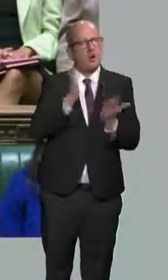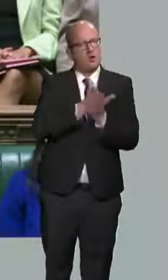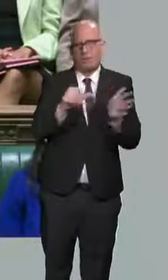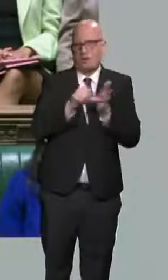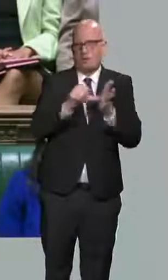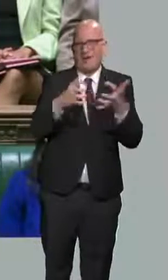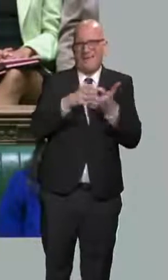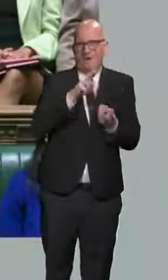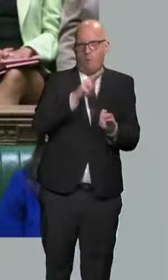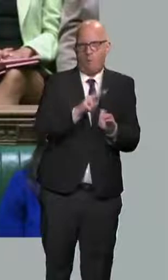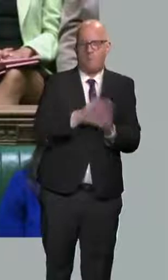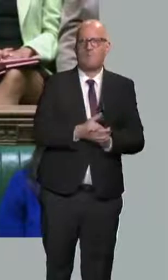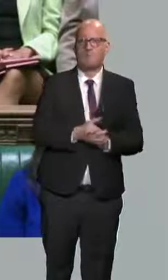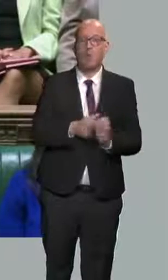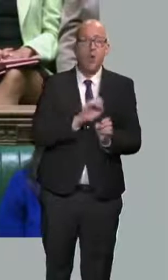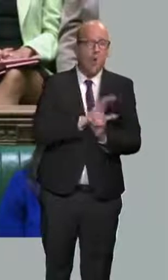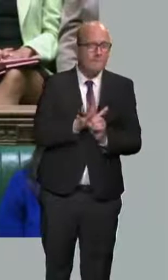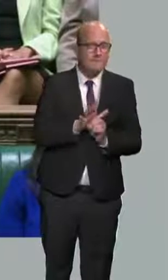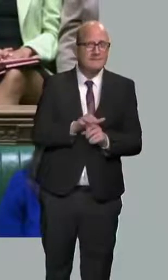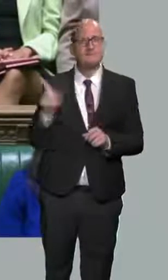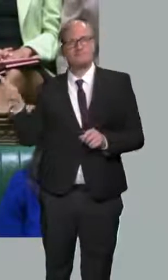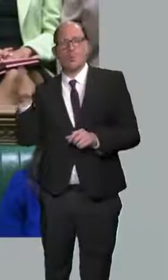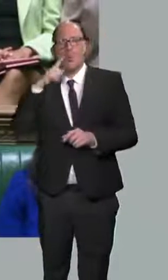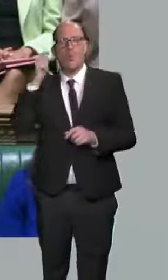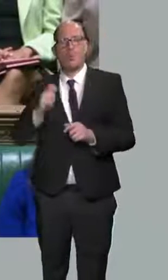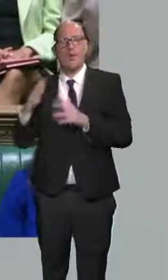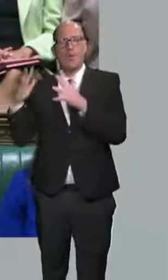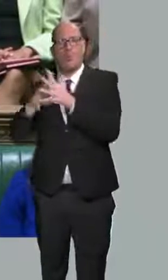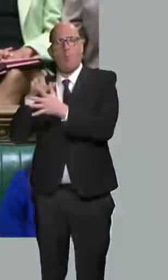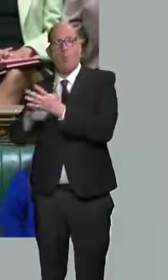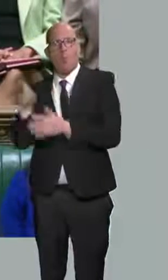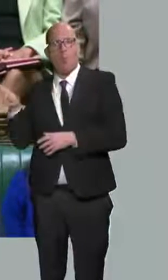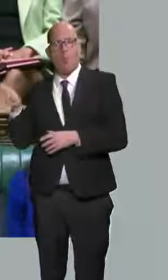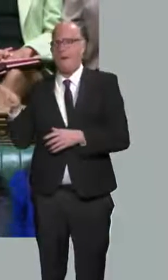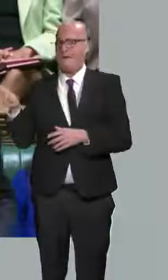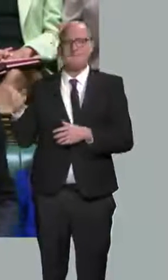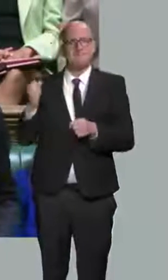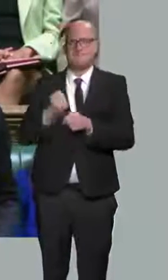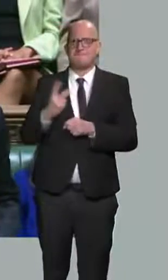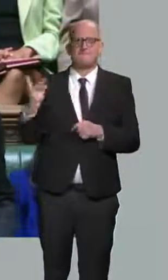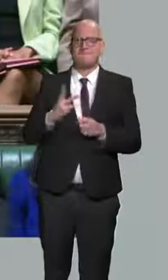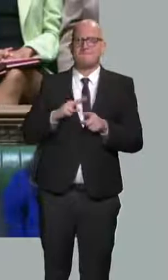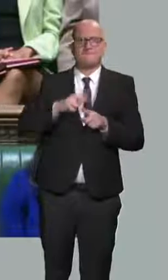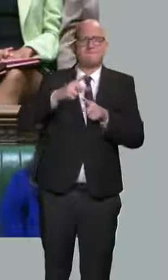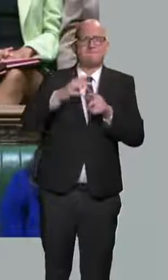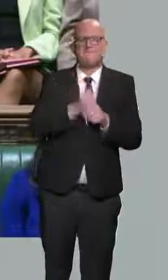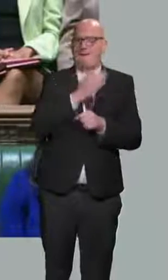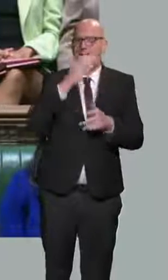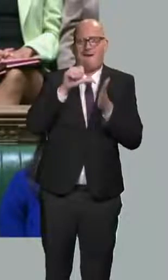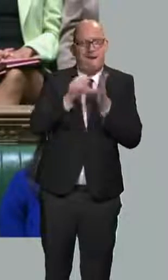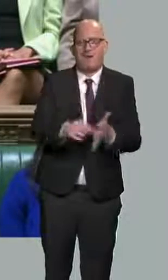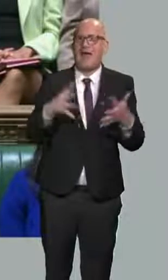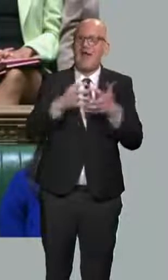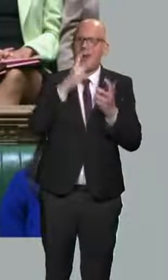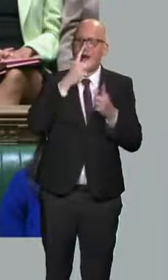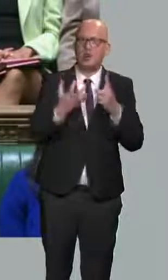Covid and the war in Ukraine have only added to the difficulty of achieving this by the end of this Parliament. I am